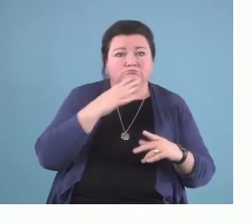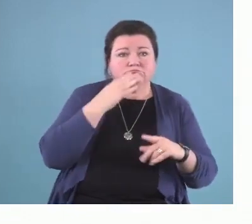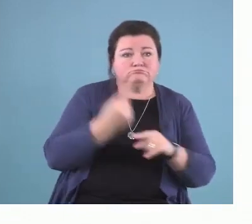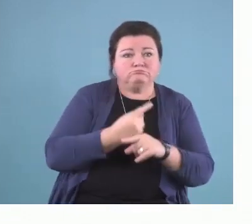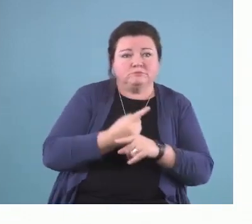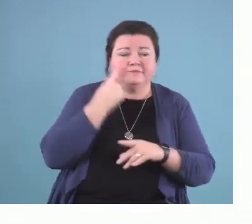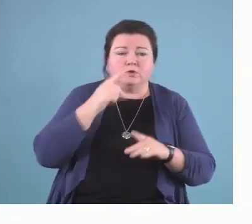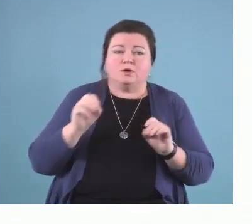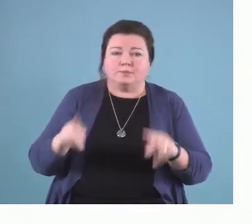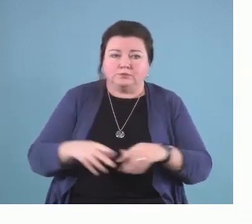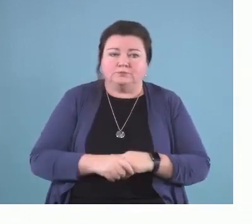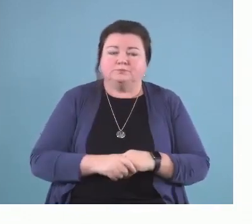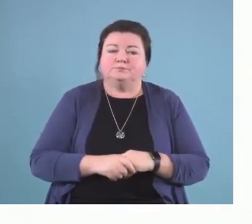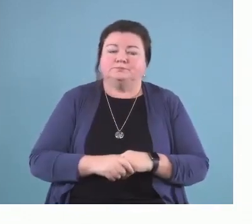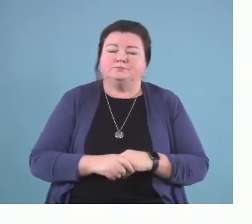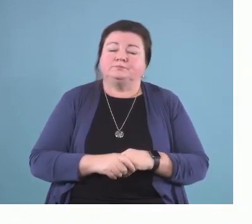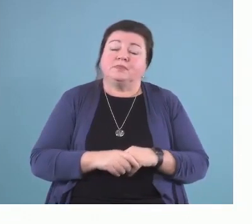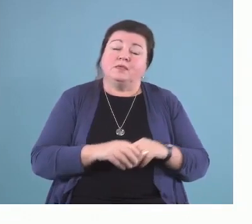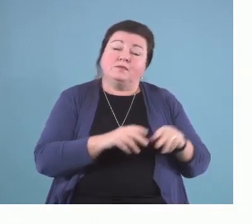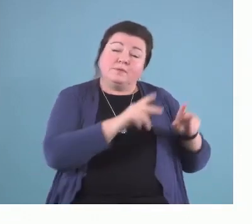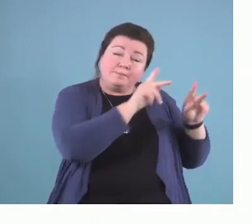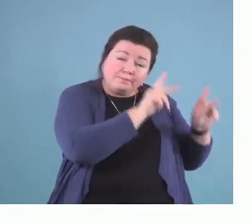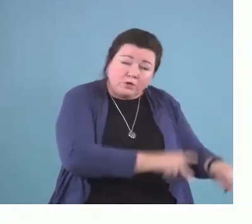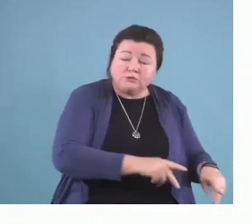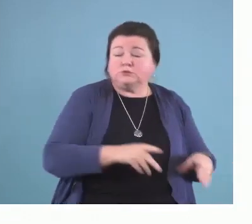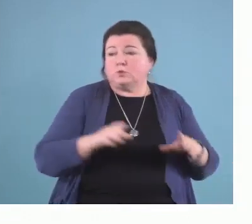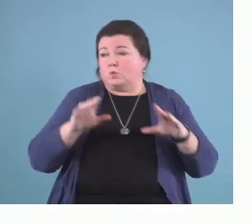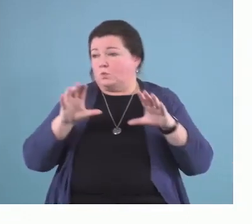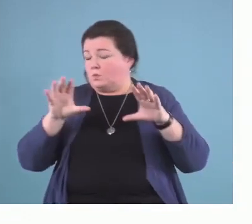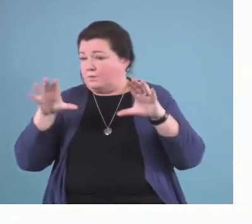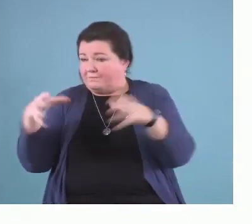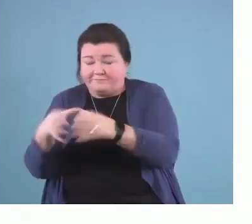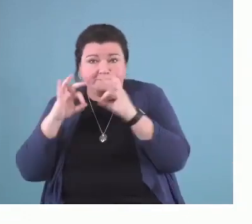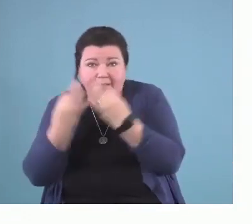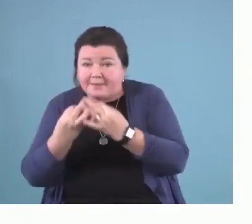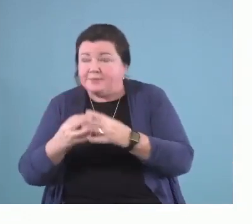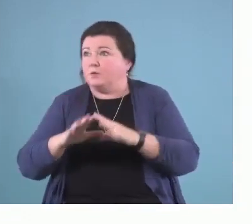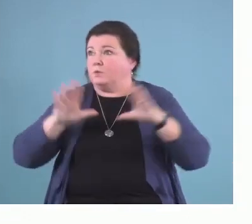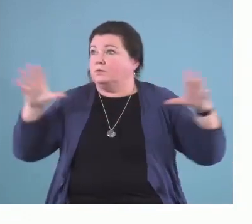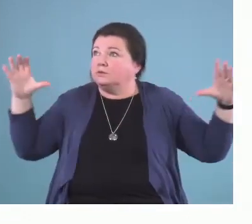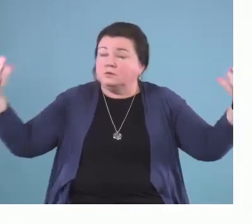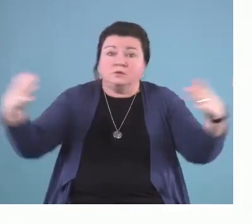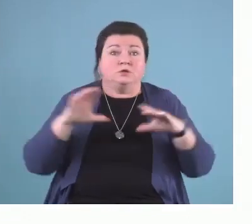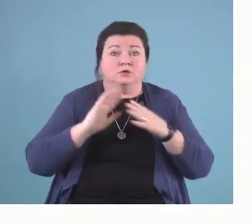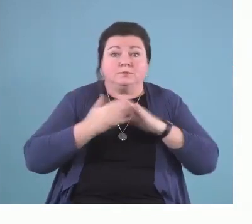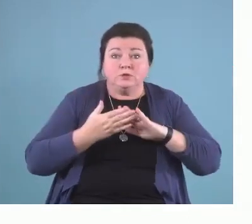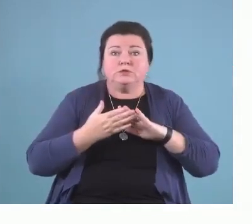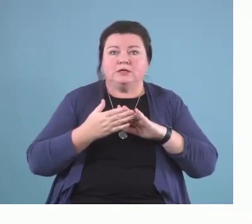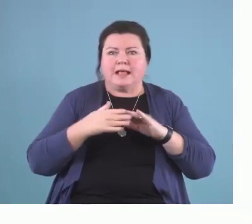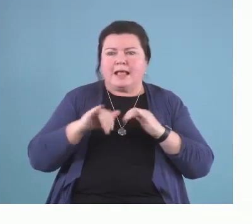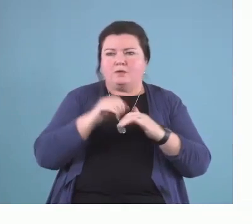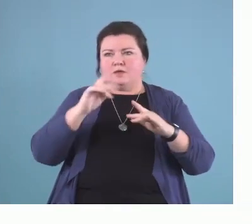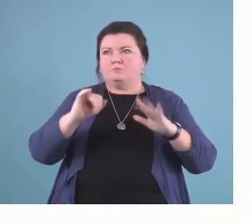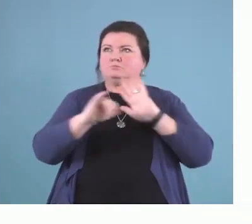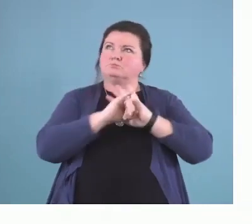In order for an individual or family or community to realize their potential, there must be contexts which enable